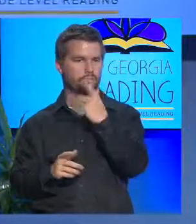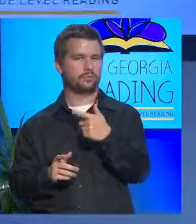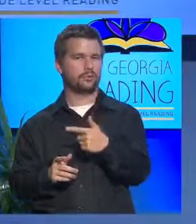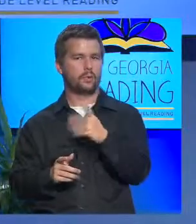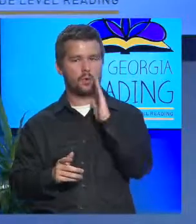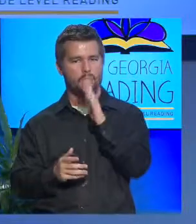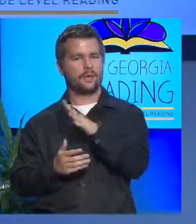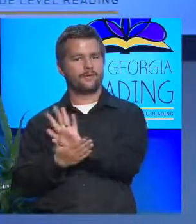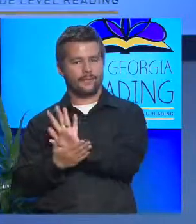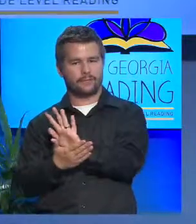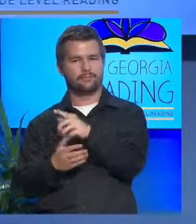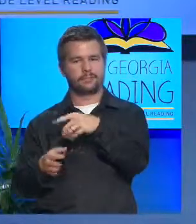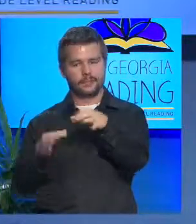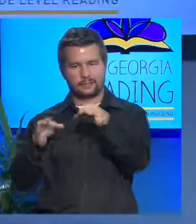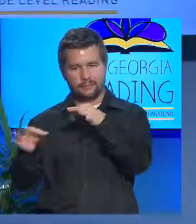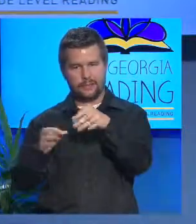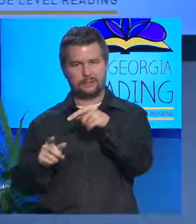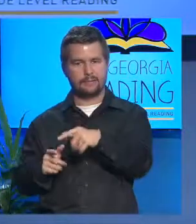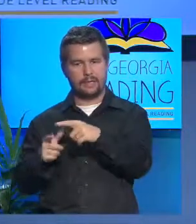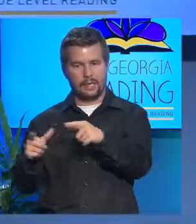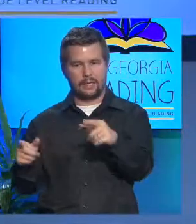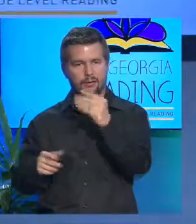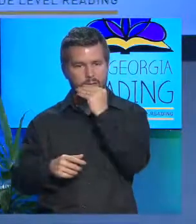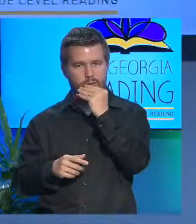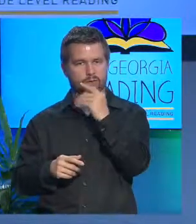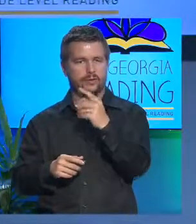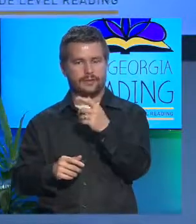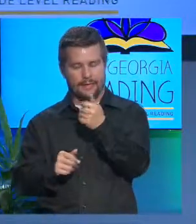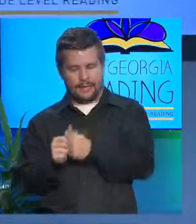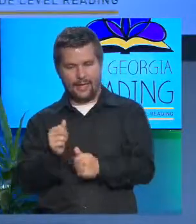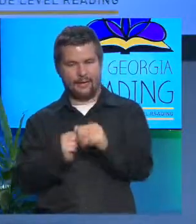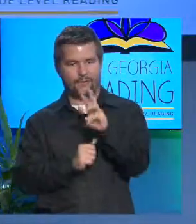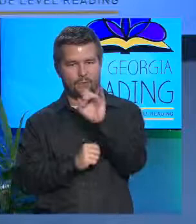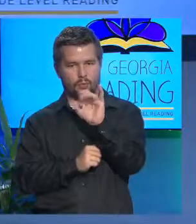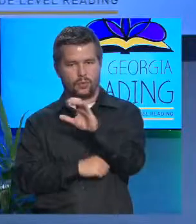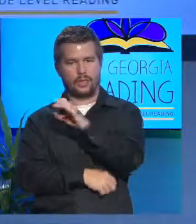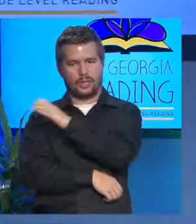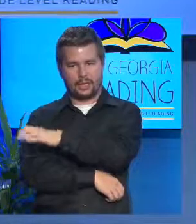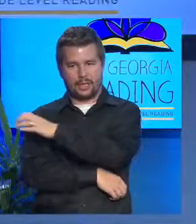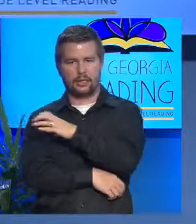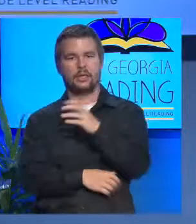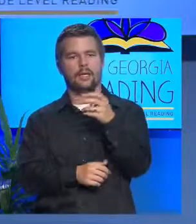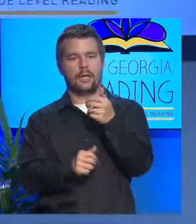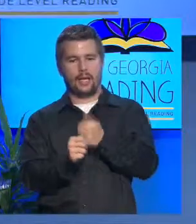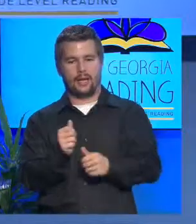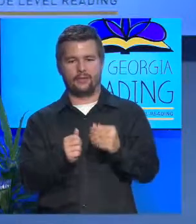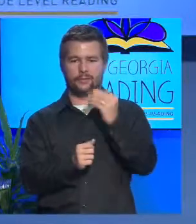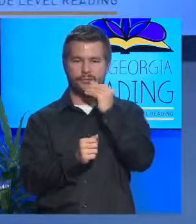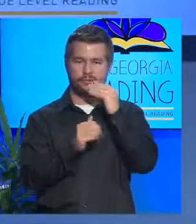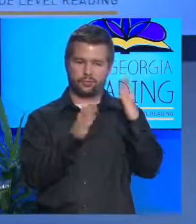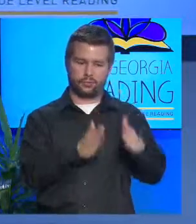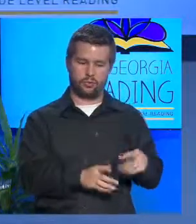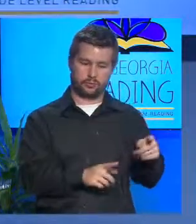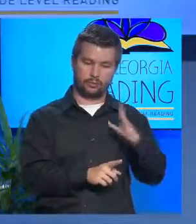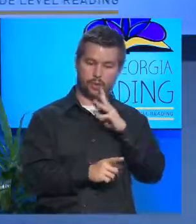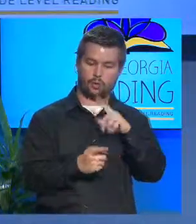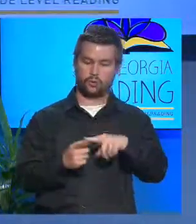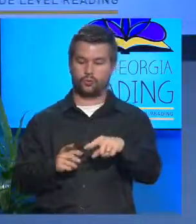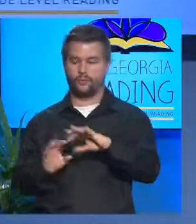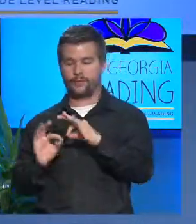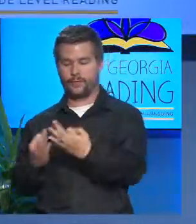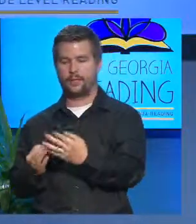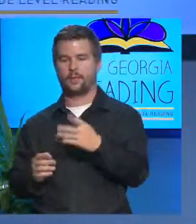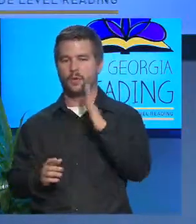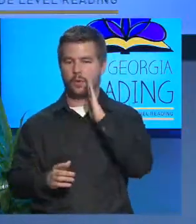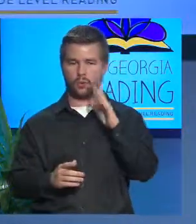explaining language nutrition in every single WIC clinic. Every nutritionist that speaks to a family will talk to